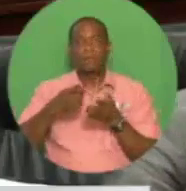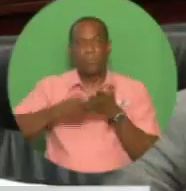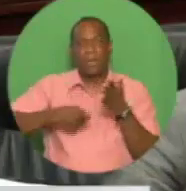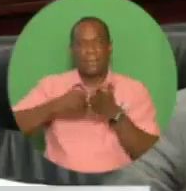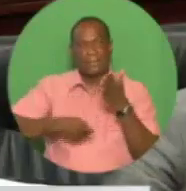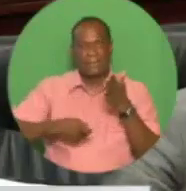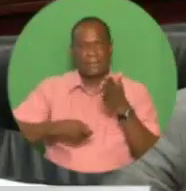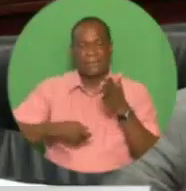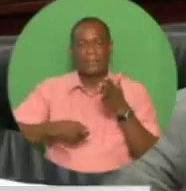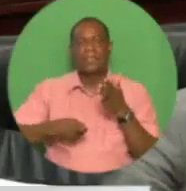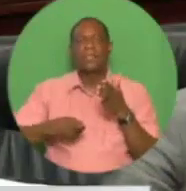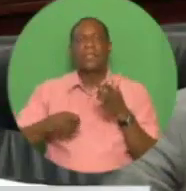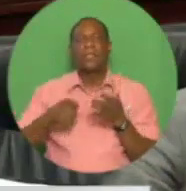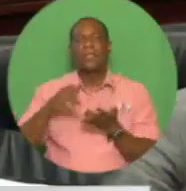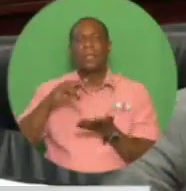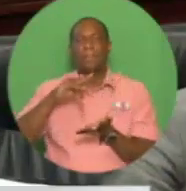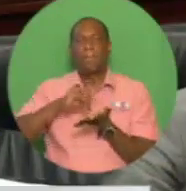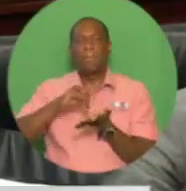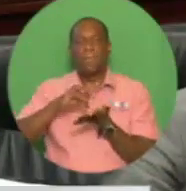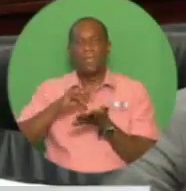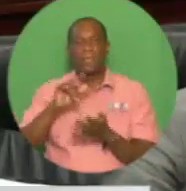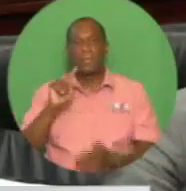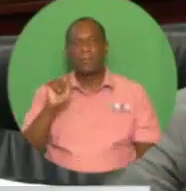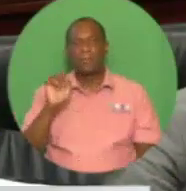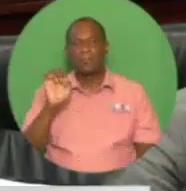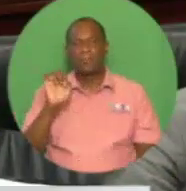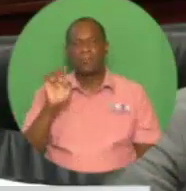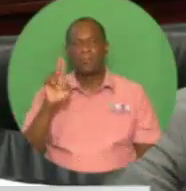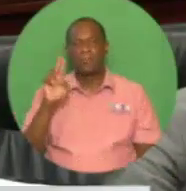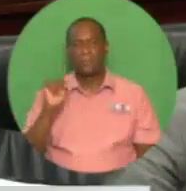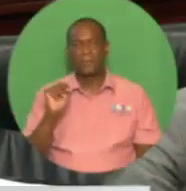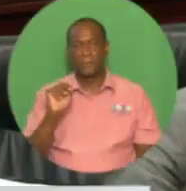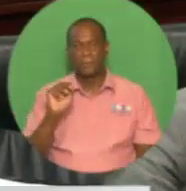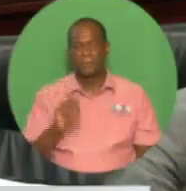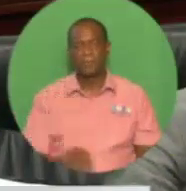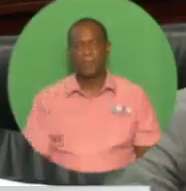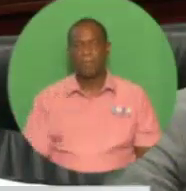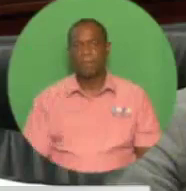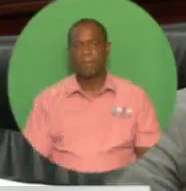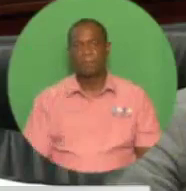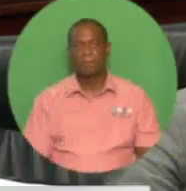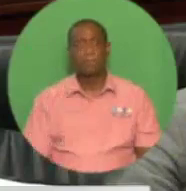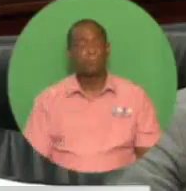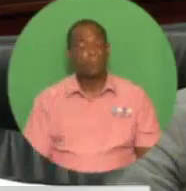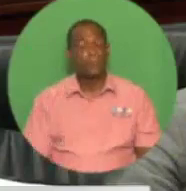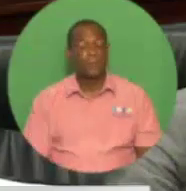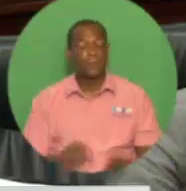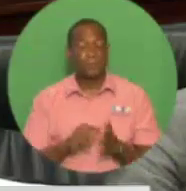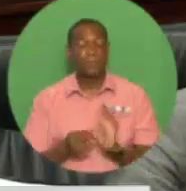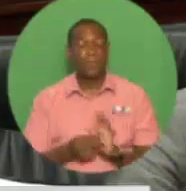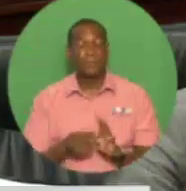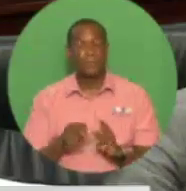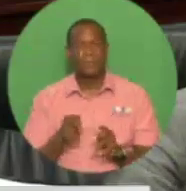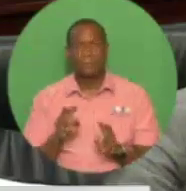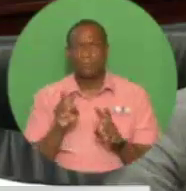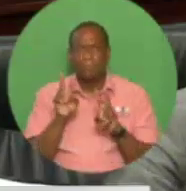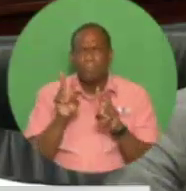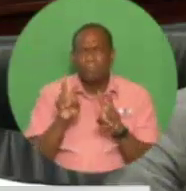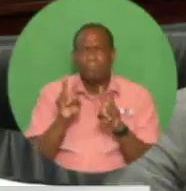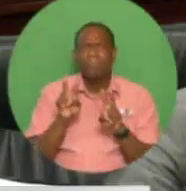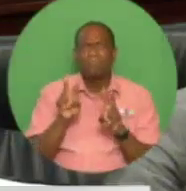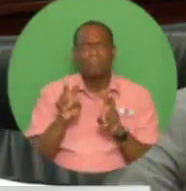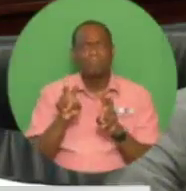Madam Speaker, we are now witnessing a welcome upturn as the economy enters a growth and development phase. This is being